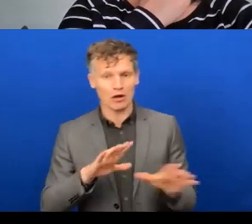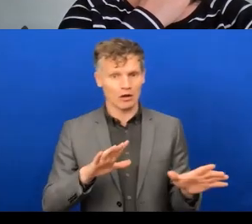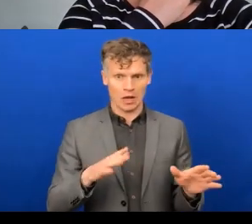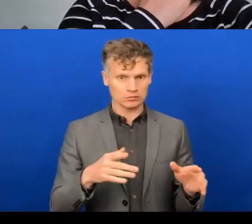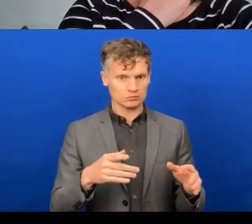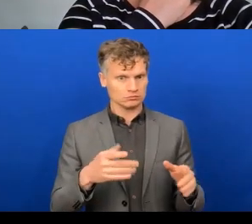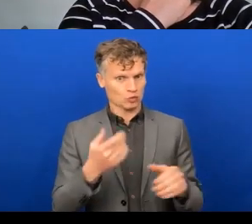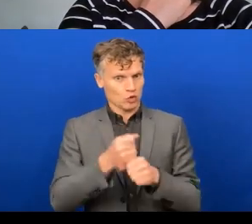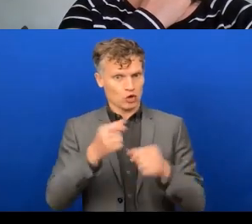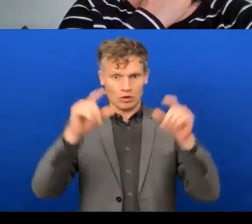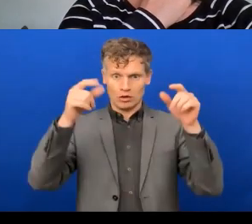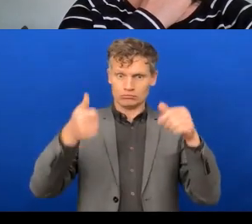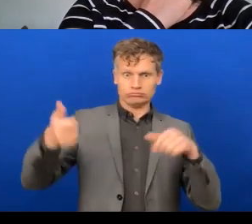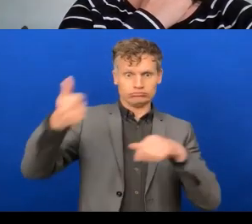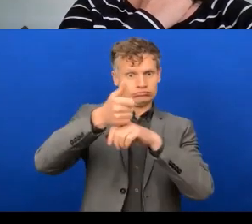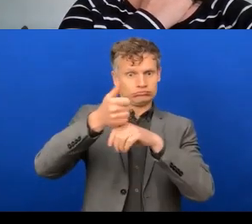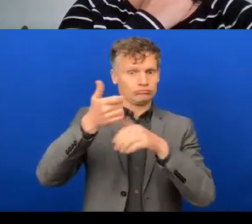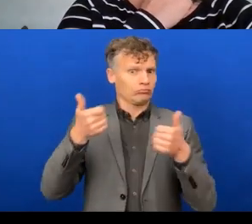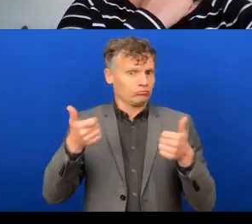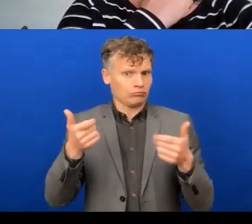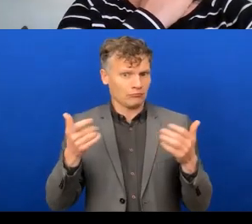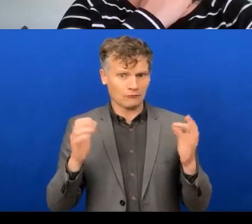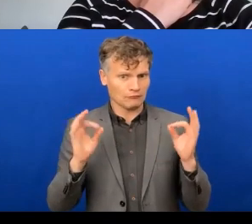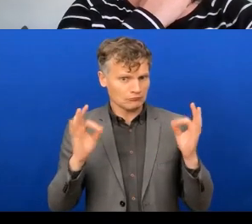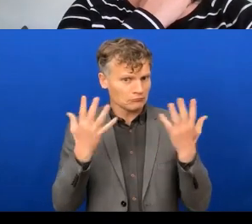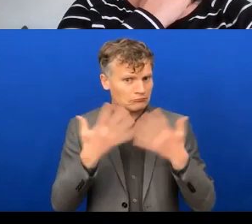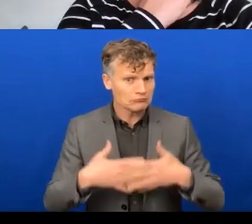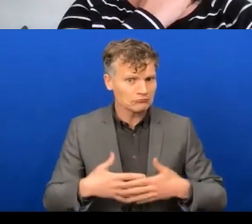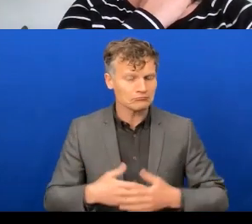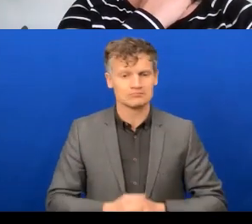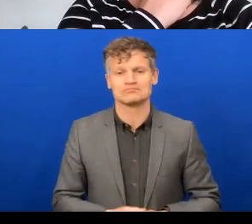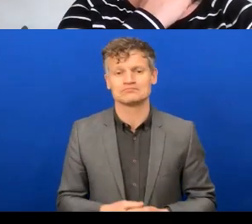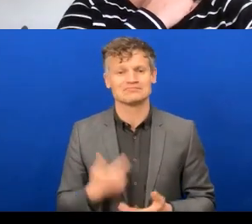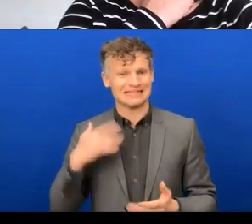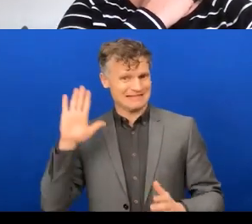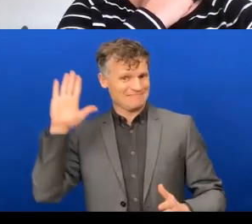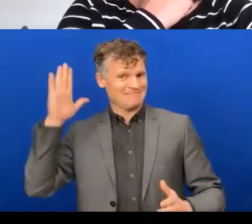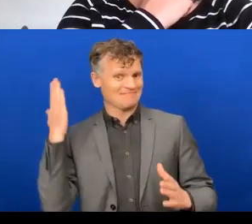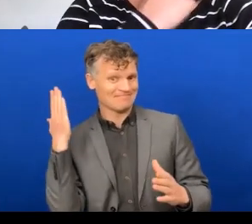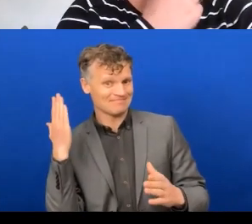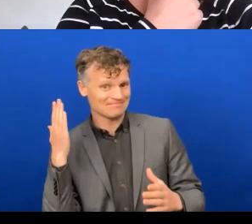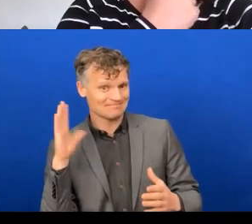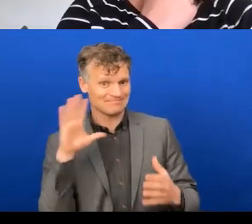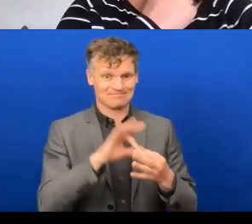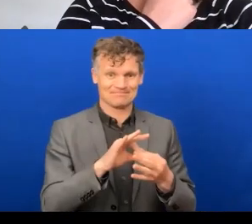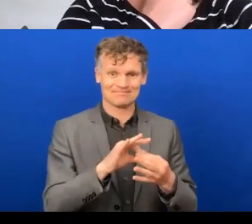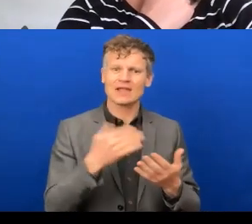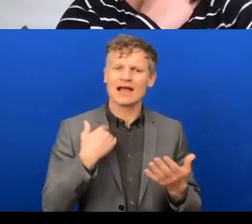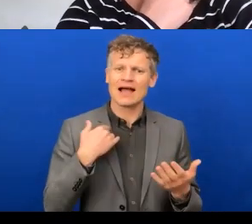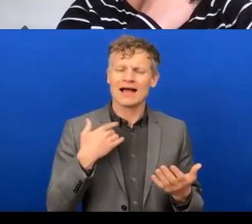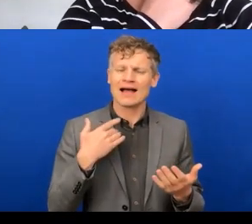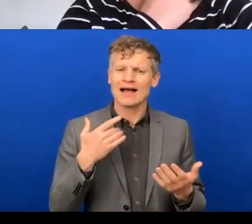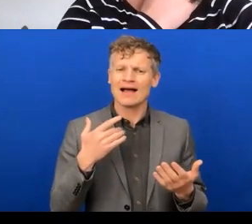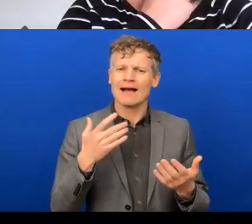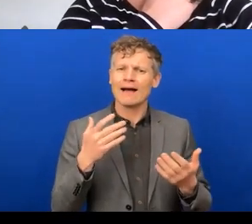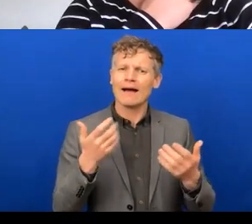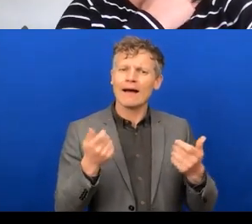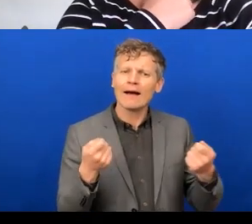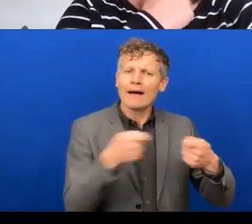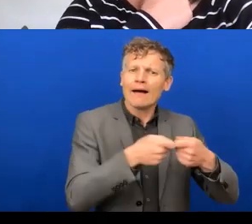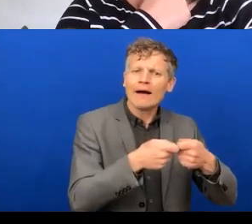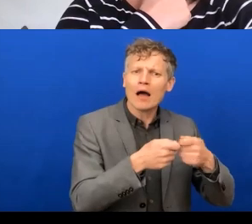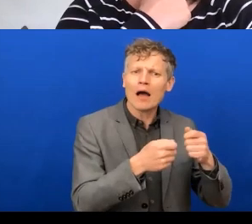complying with the law and doing something because you have to. It's about asking all employees, how can we support you to work at your best?